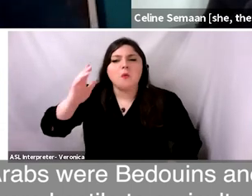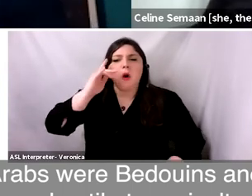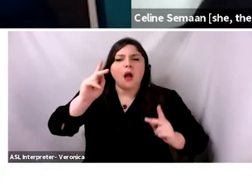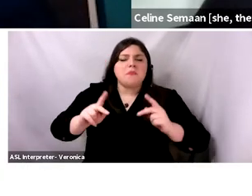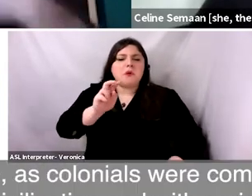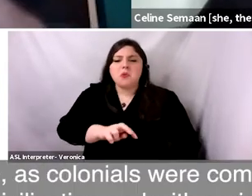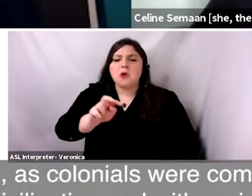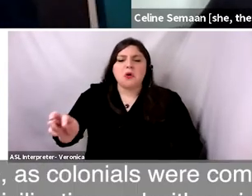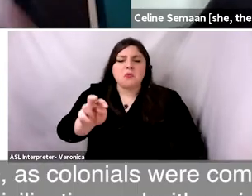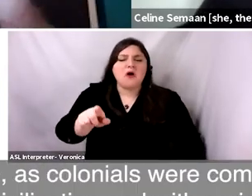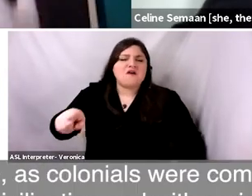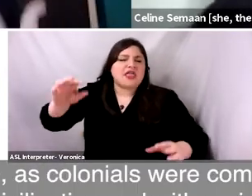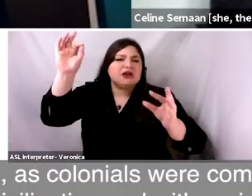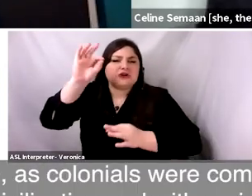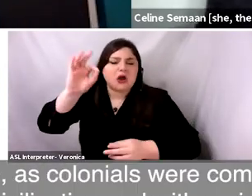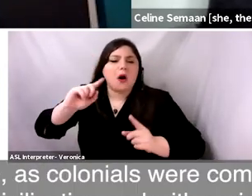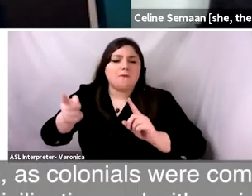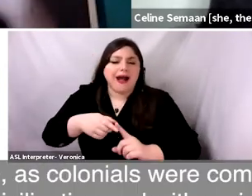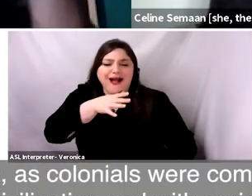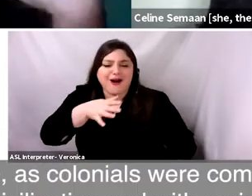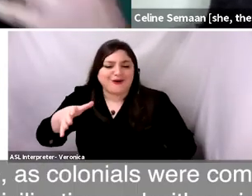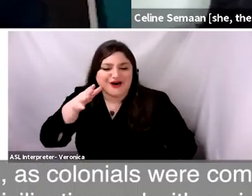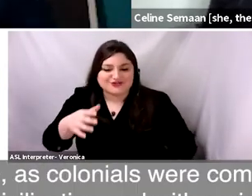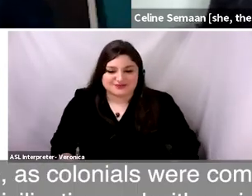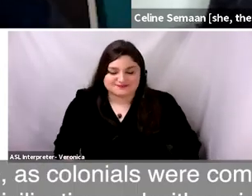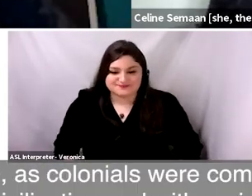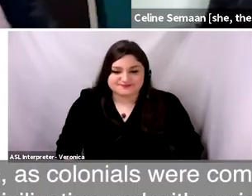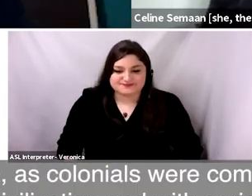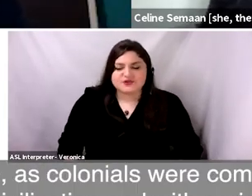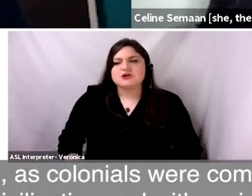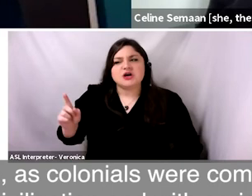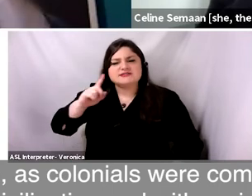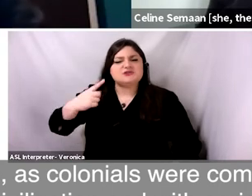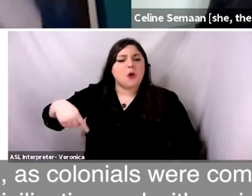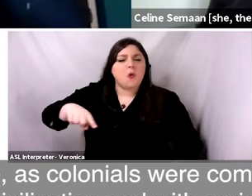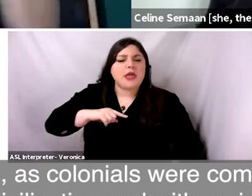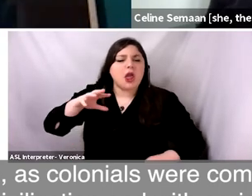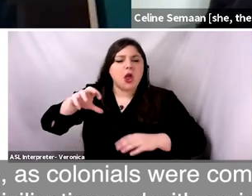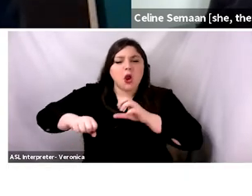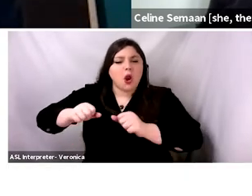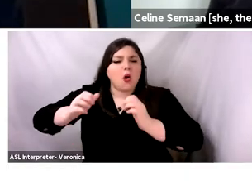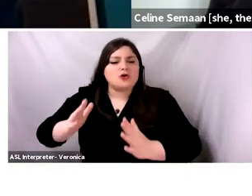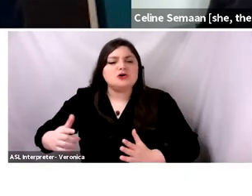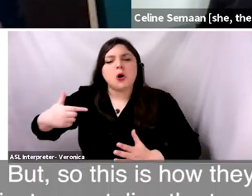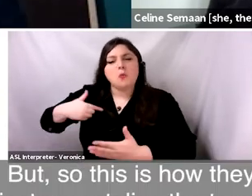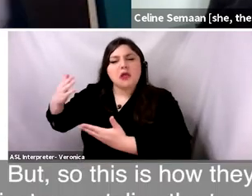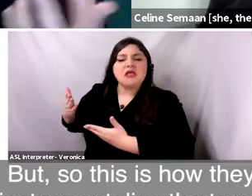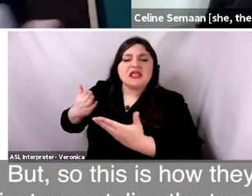agriculture. And we as colonials, we're coming back with civilization and with agriculture.